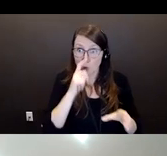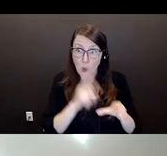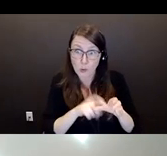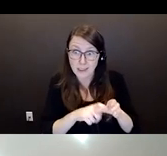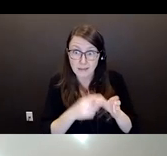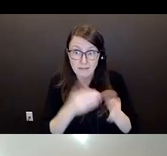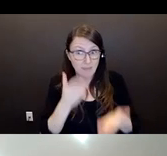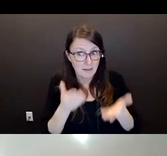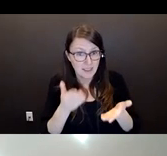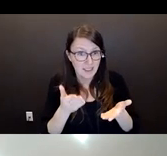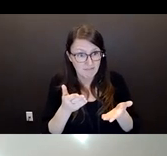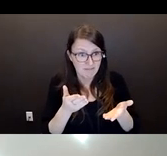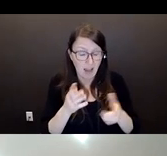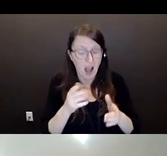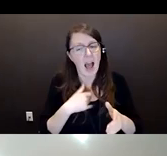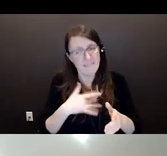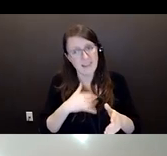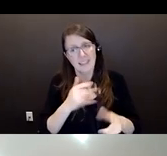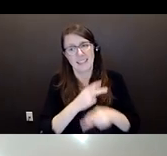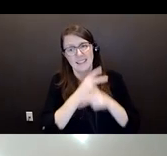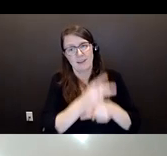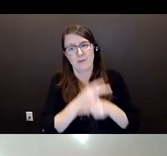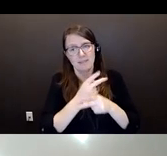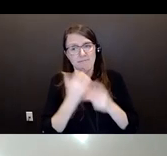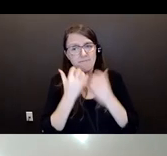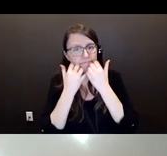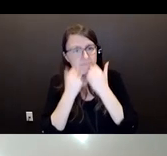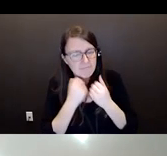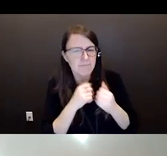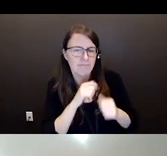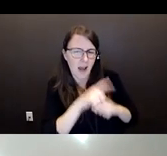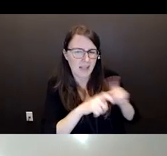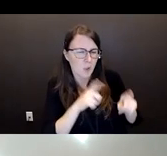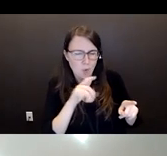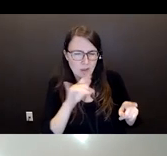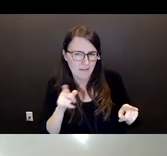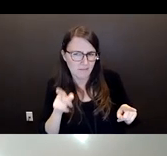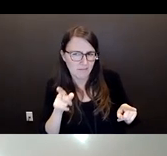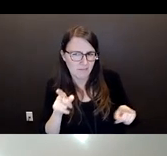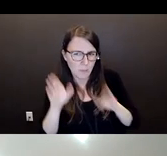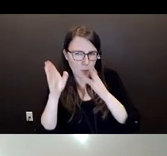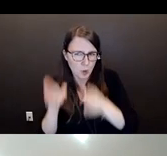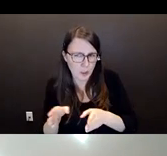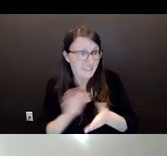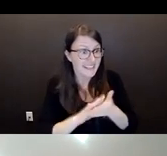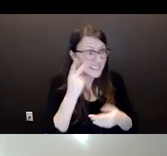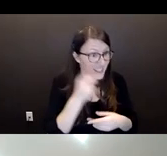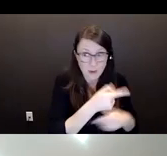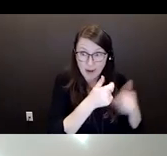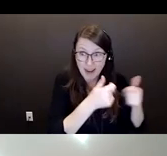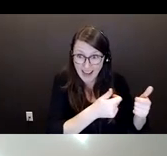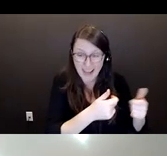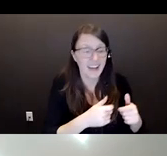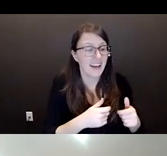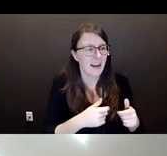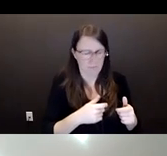call it being caring. You ask those questions. Who is that person? Nice to see you. We don't only